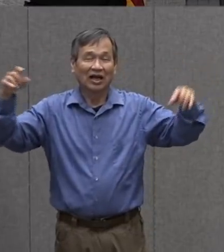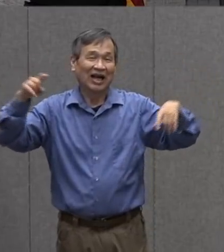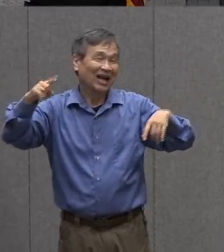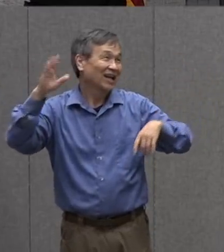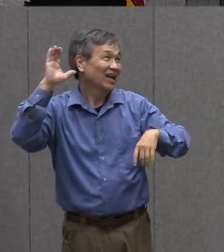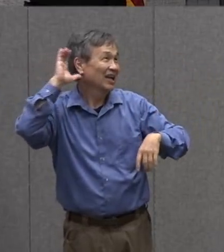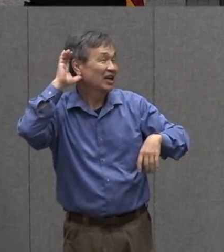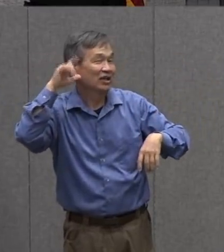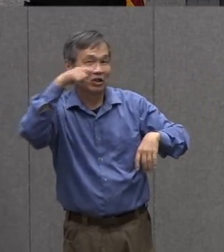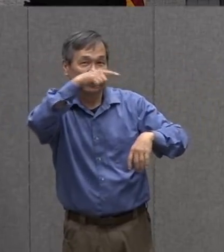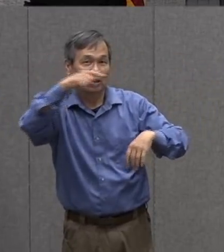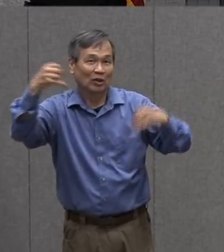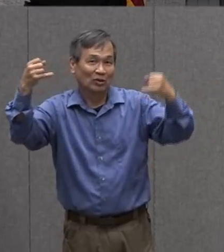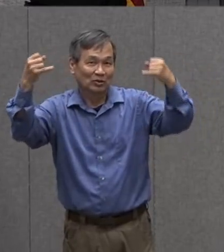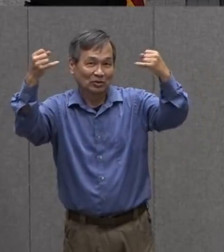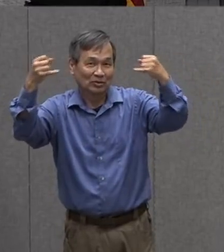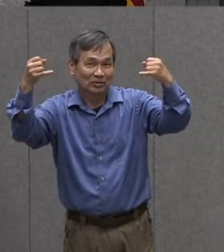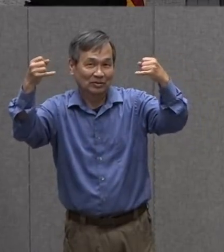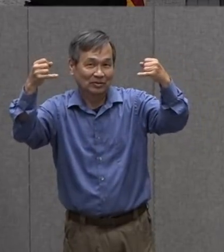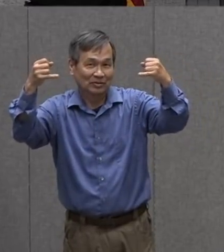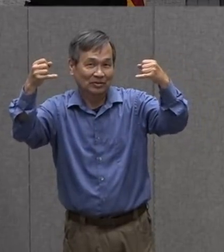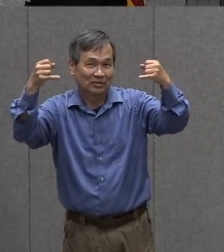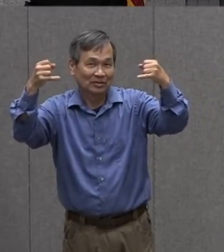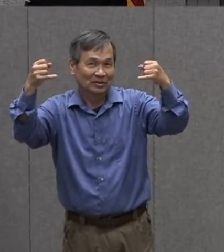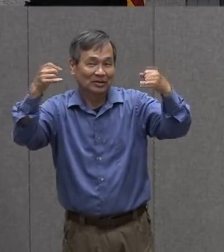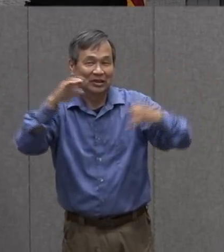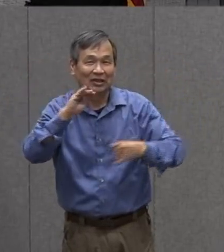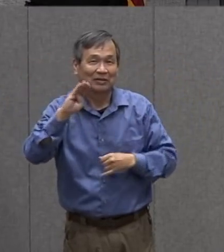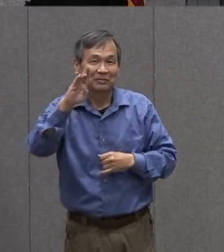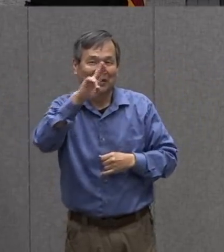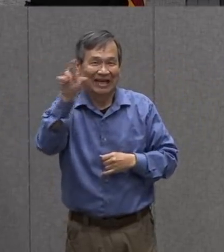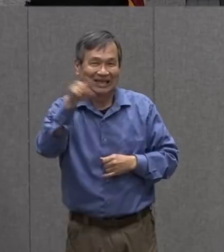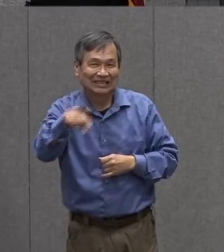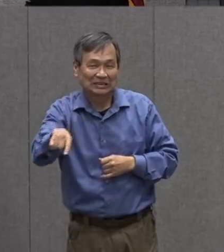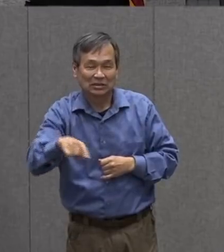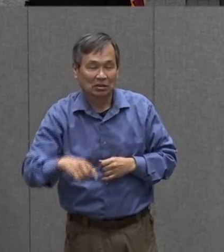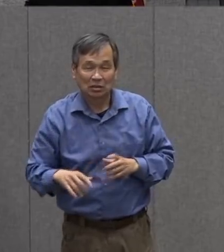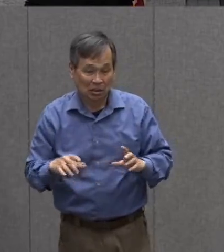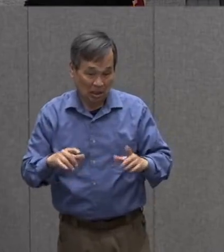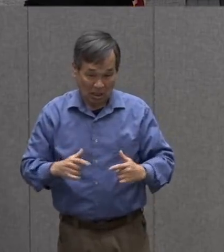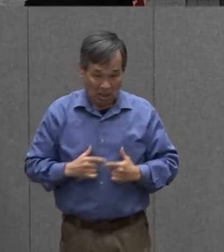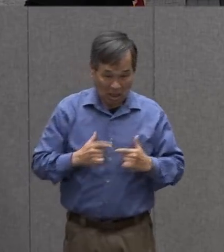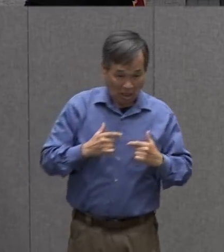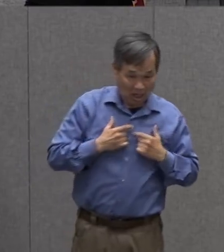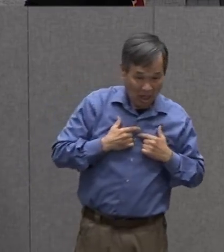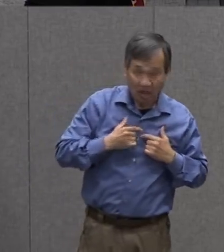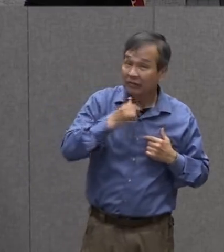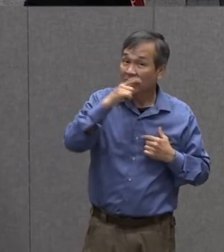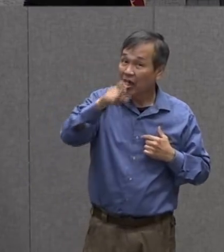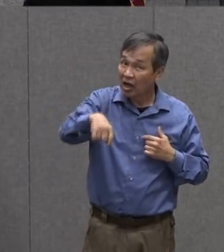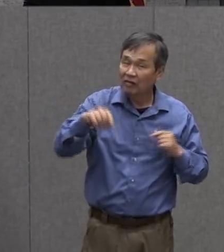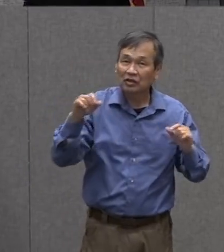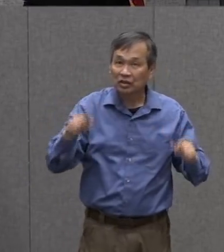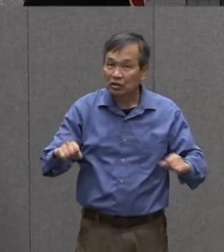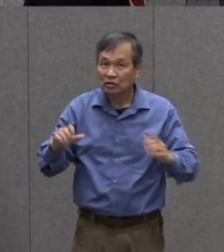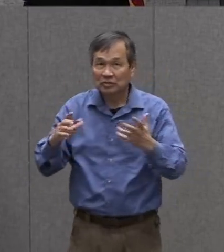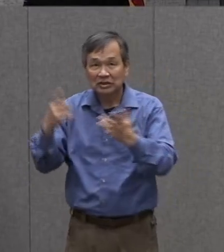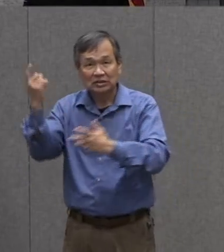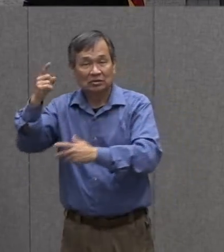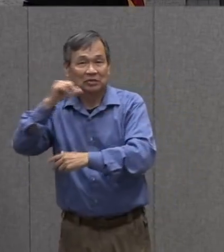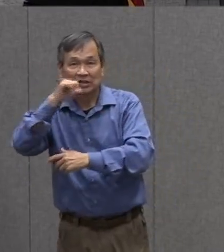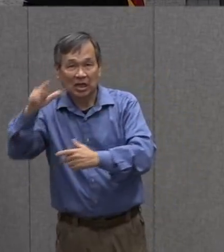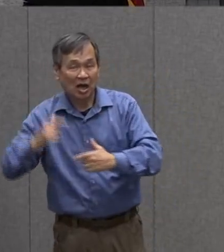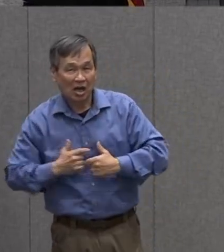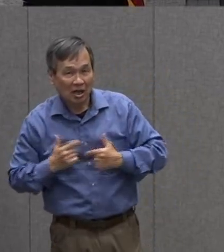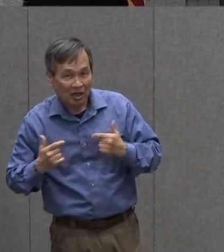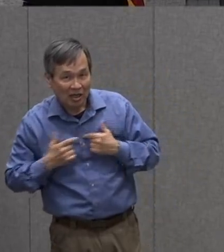of things that buzz it doesn't have to be a living thing huh it could be a non-living thing